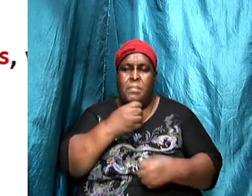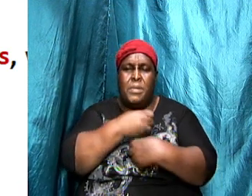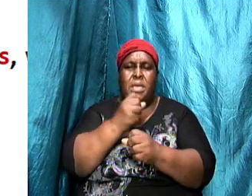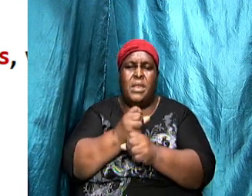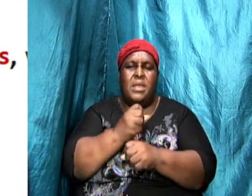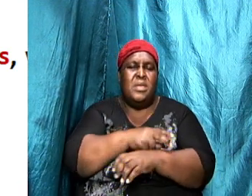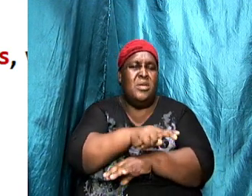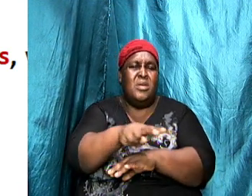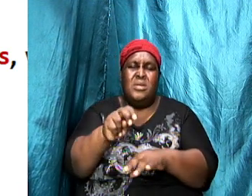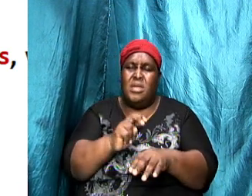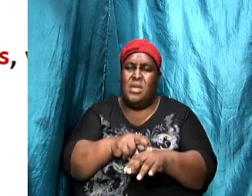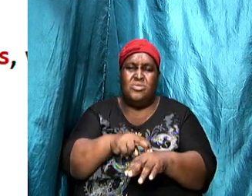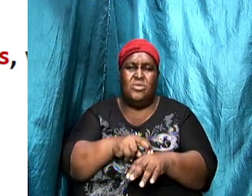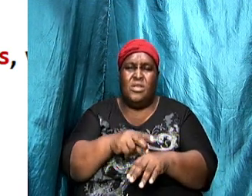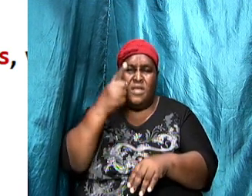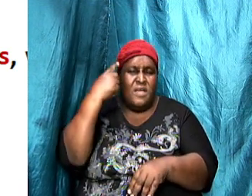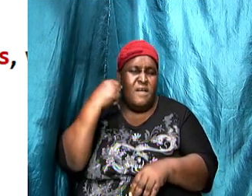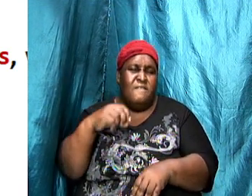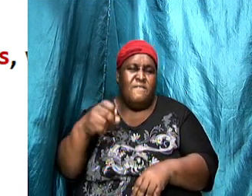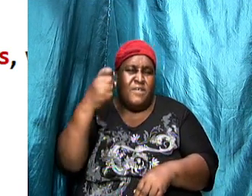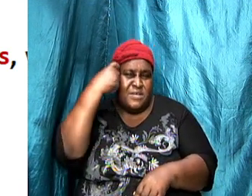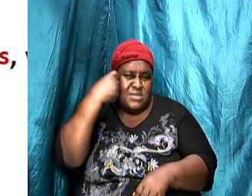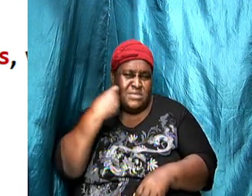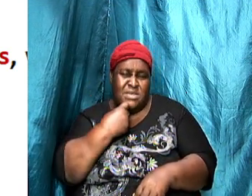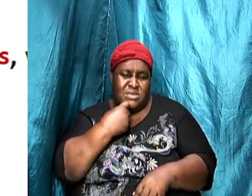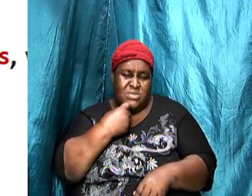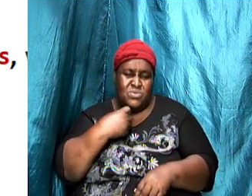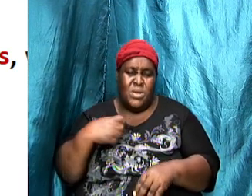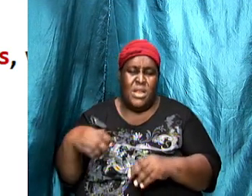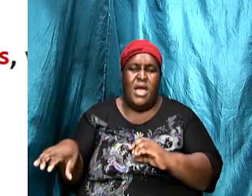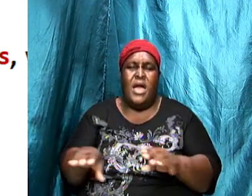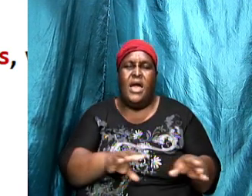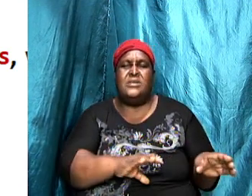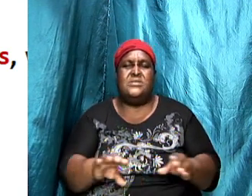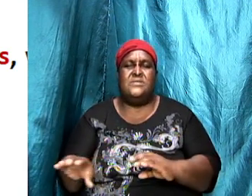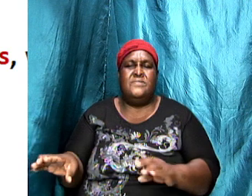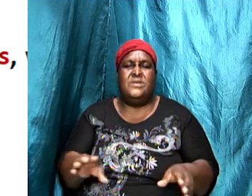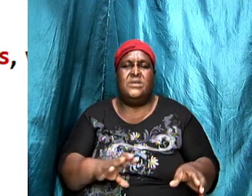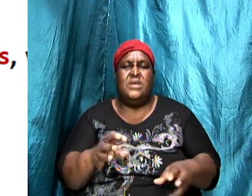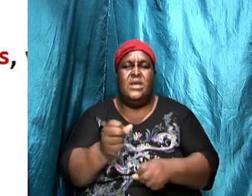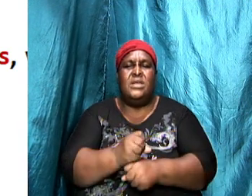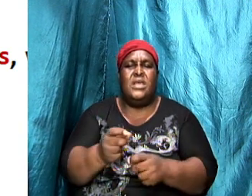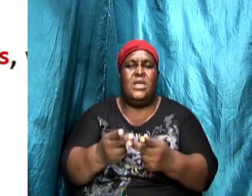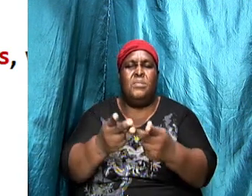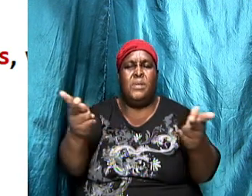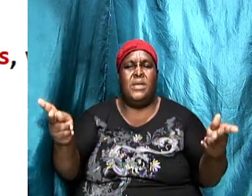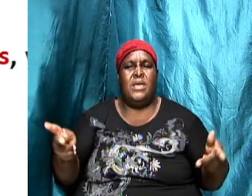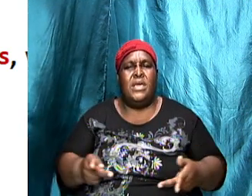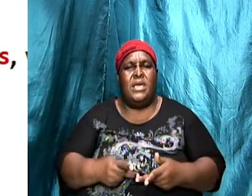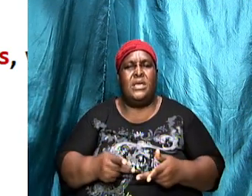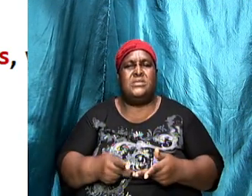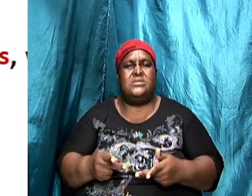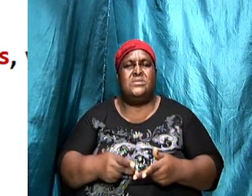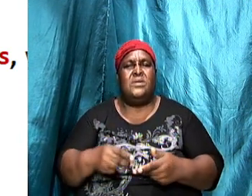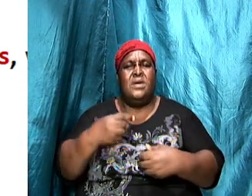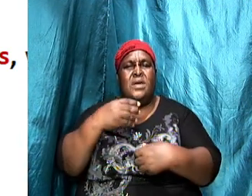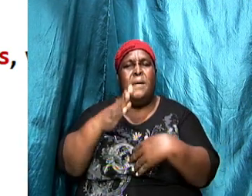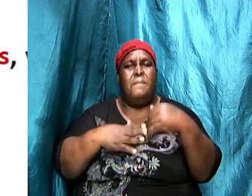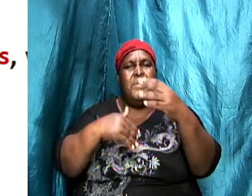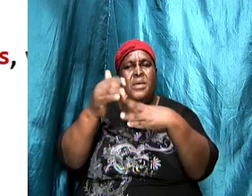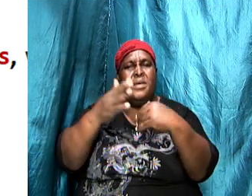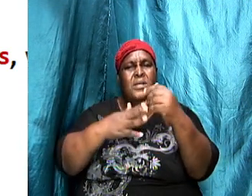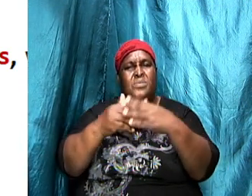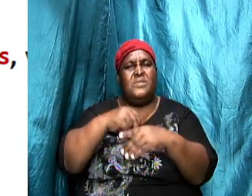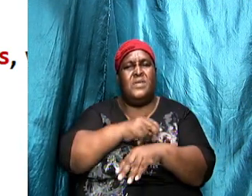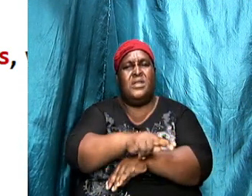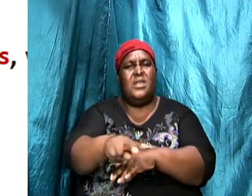for sexual activities to take place because we are men and we were built with a natural instinct and urge